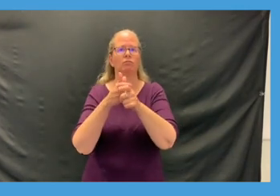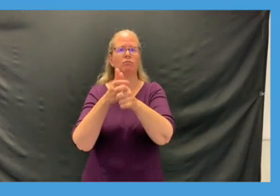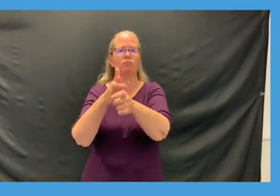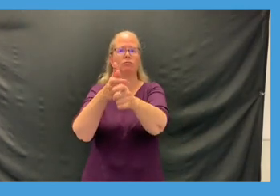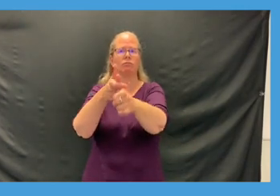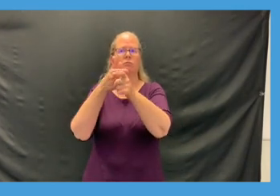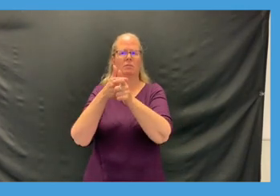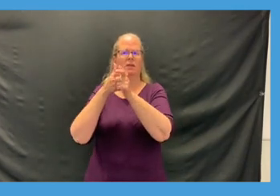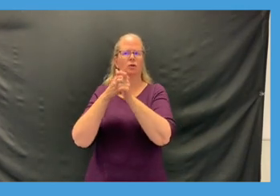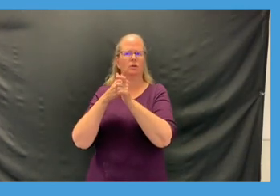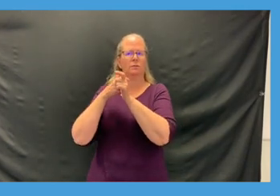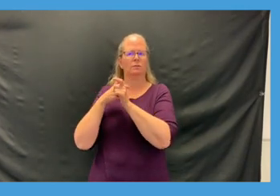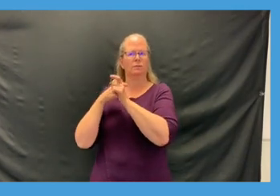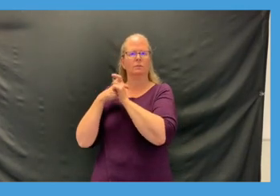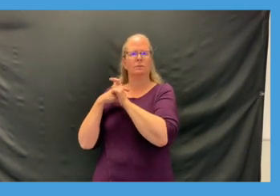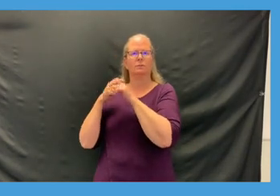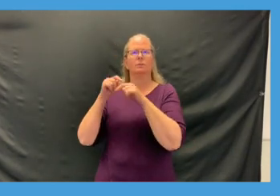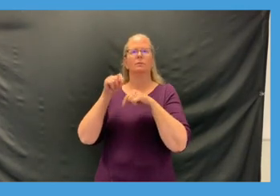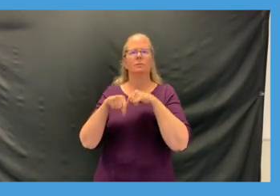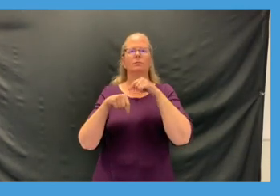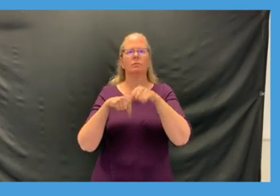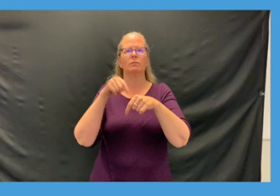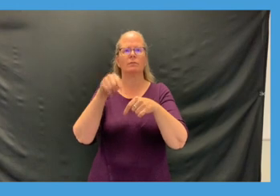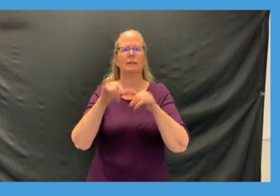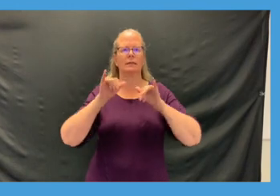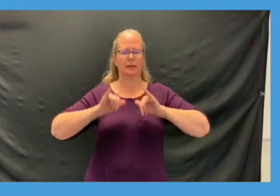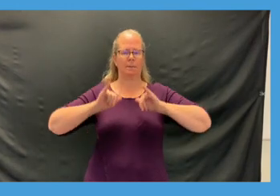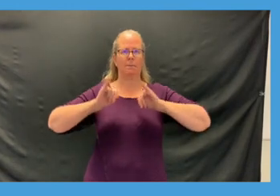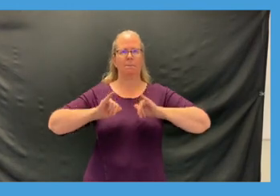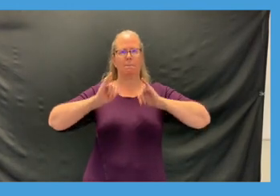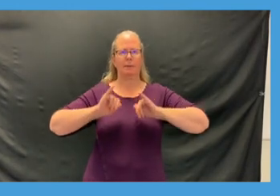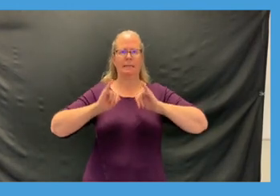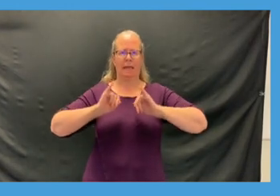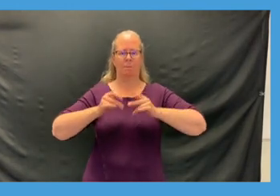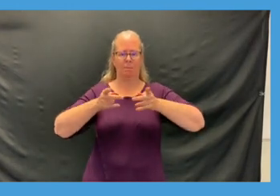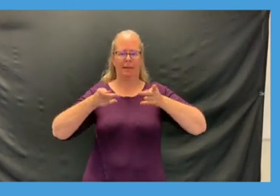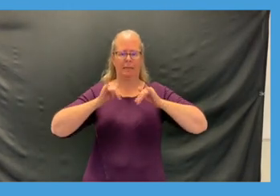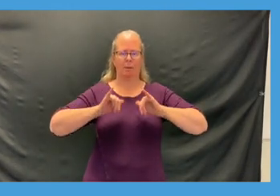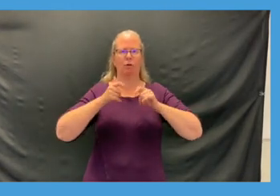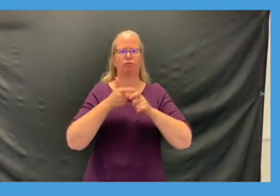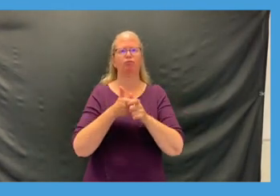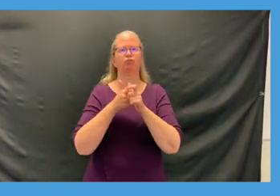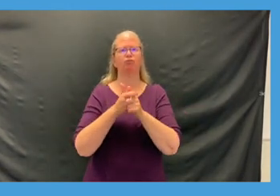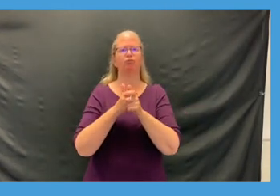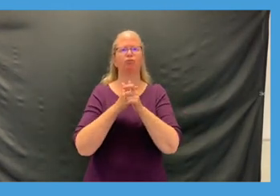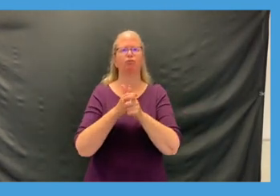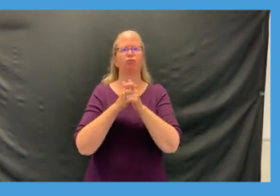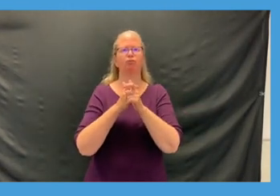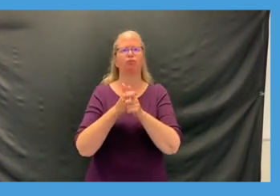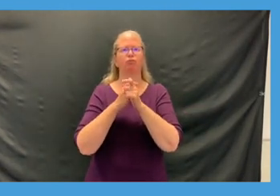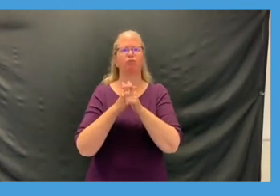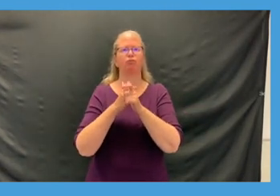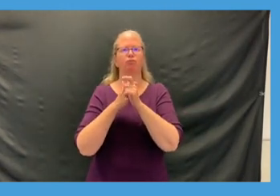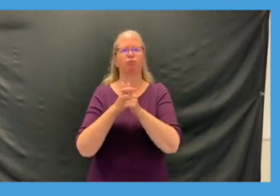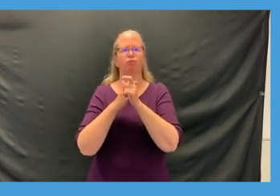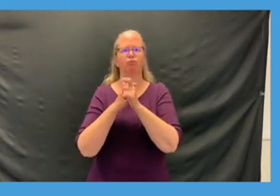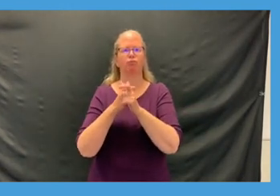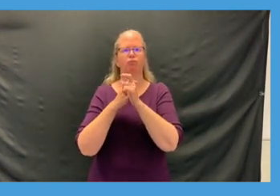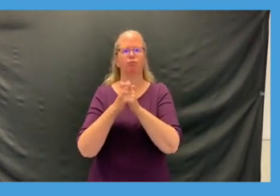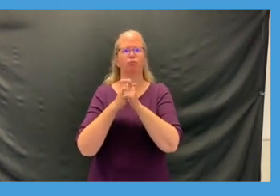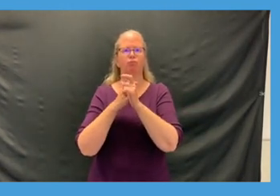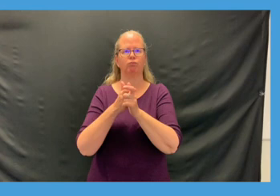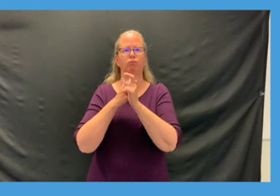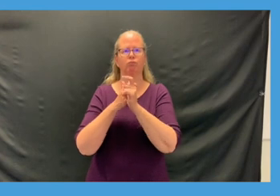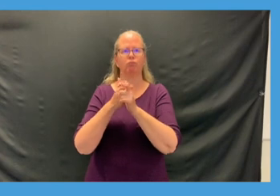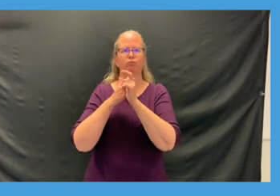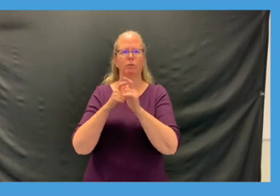and if you'd like a little bit more of a challenge you can even try bringing your knees up so a nice high knee run